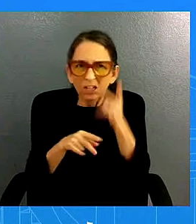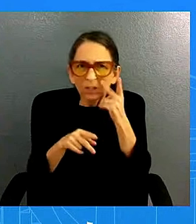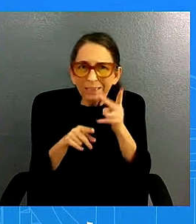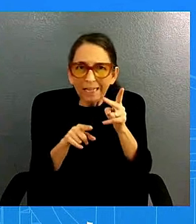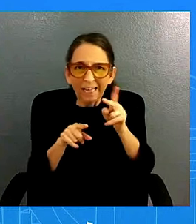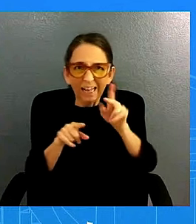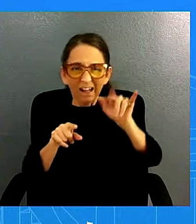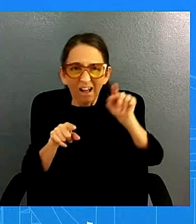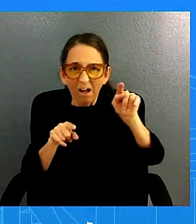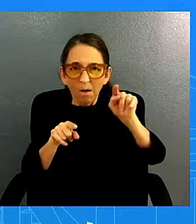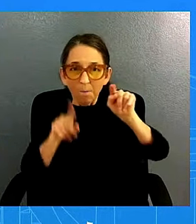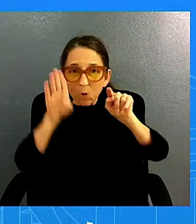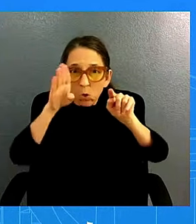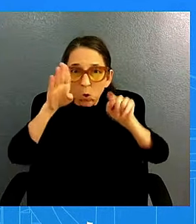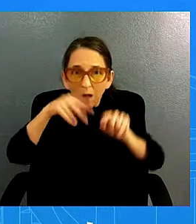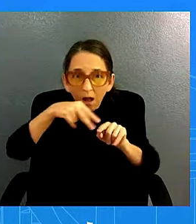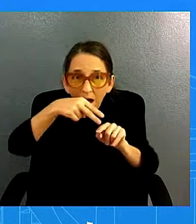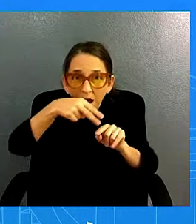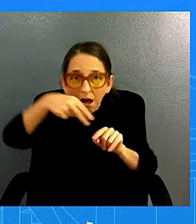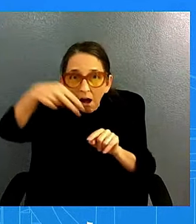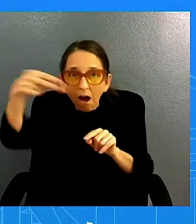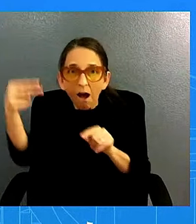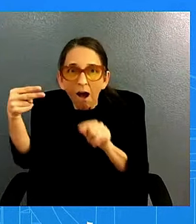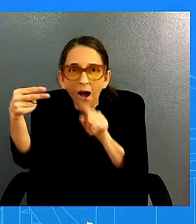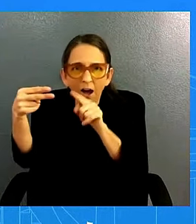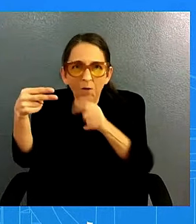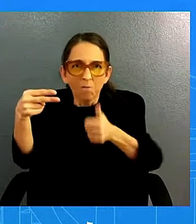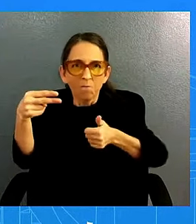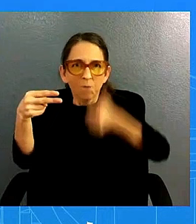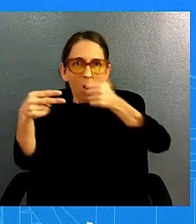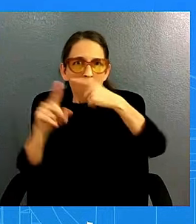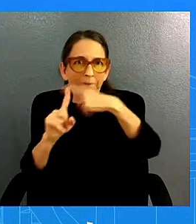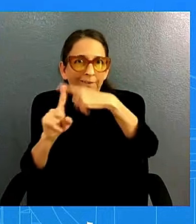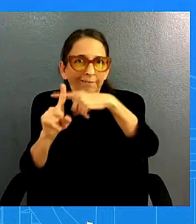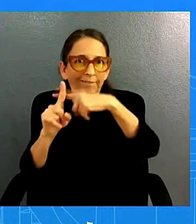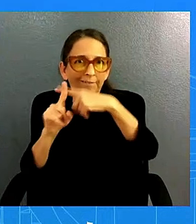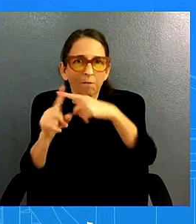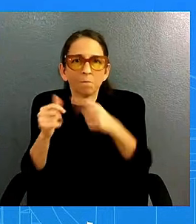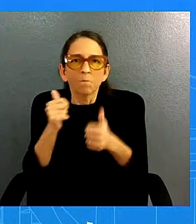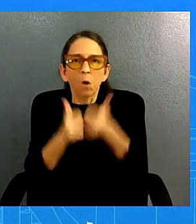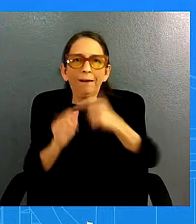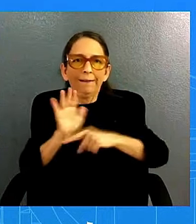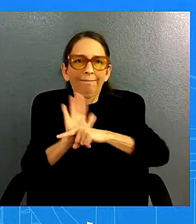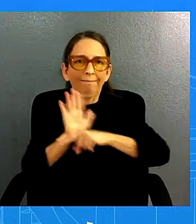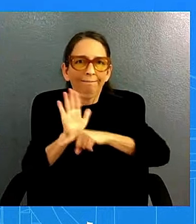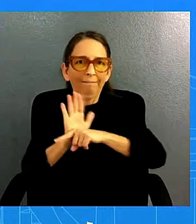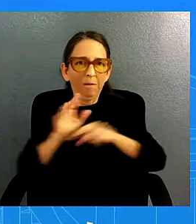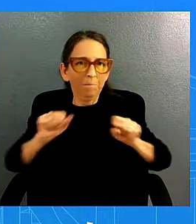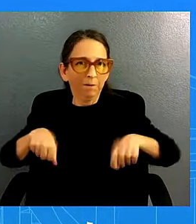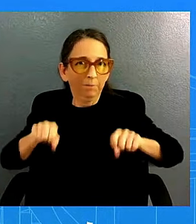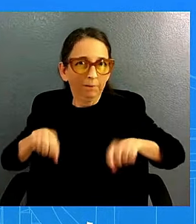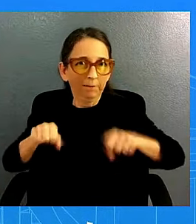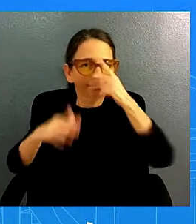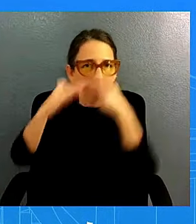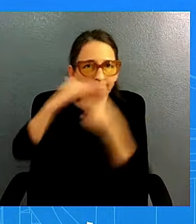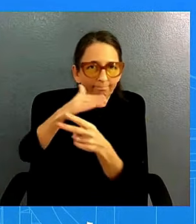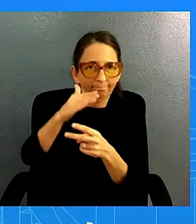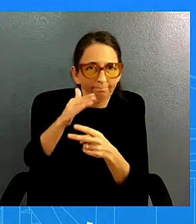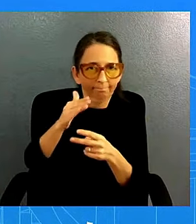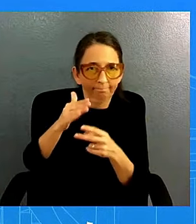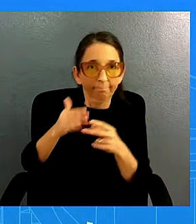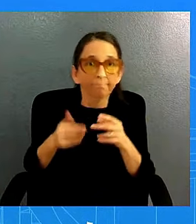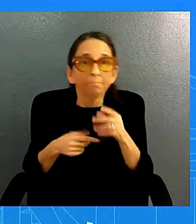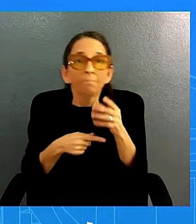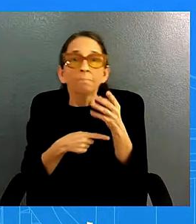pessimistic uh estimations of where the unemployment would be uh unemployment rate would be by the blue chip forecasters these are the most optimistic